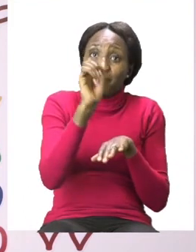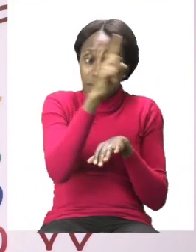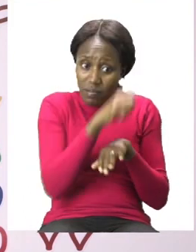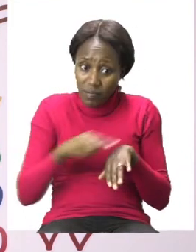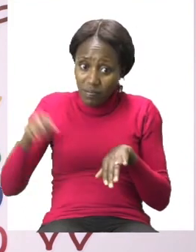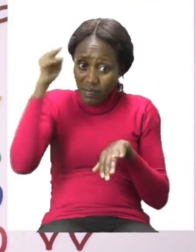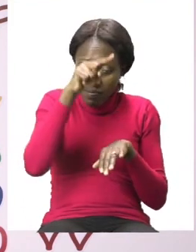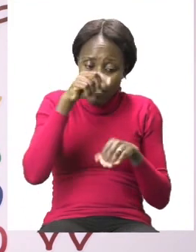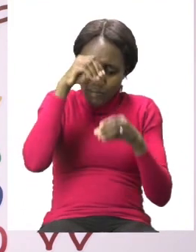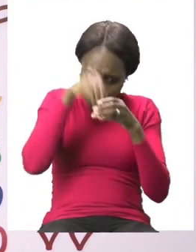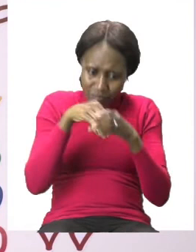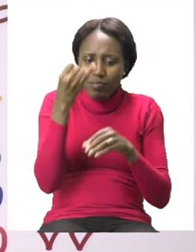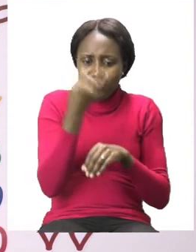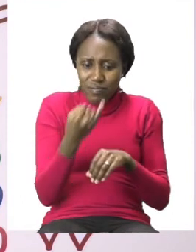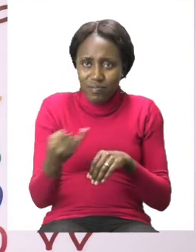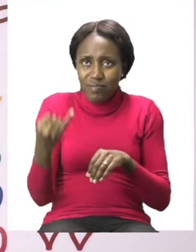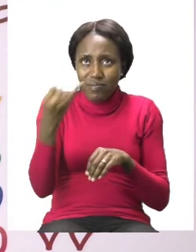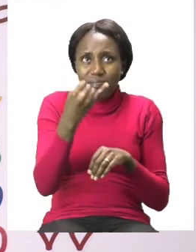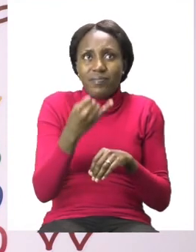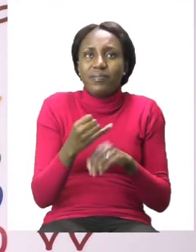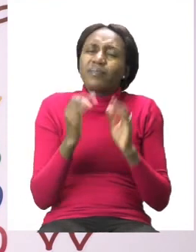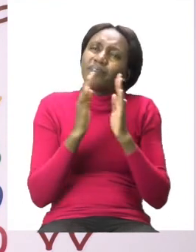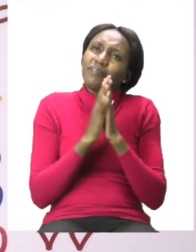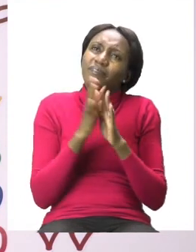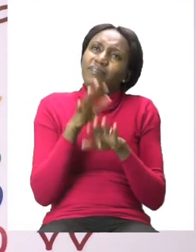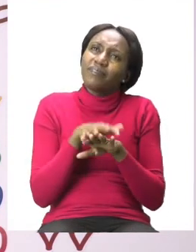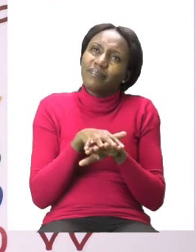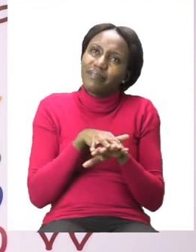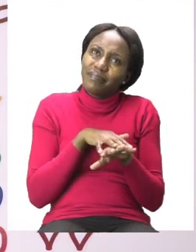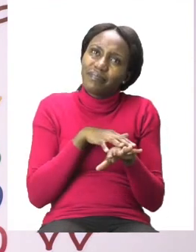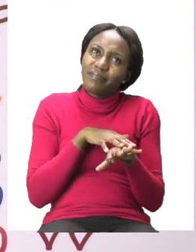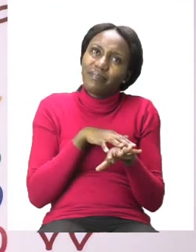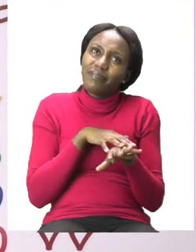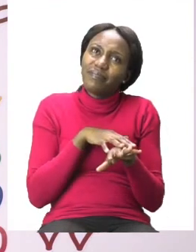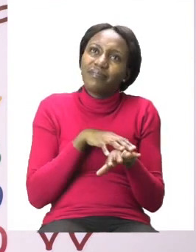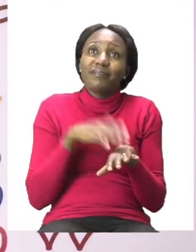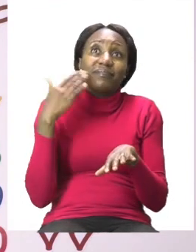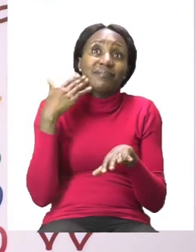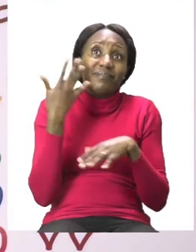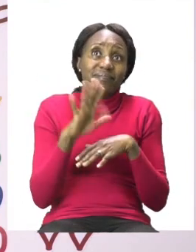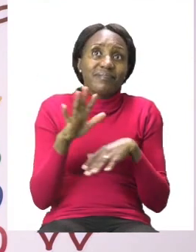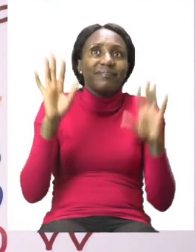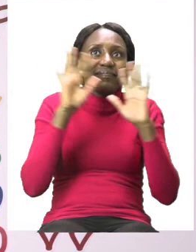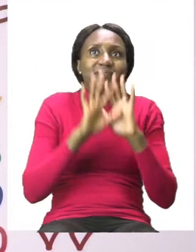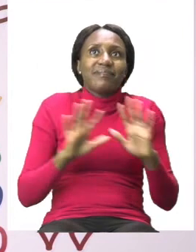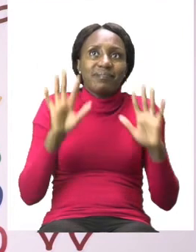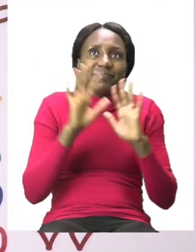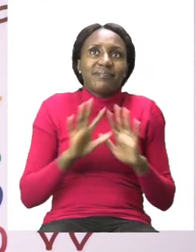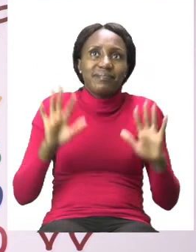when you are drawing it. Take your time and when you're done you can even color your house.